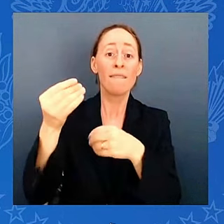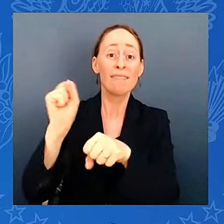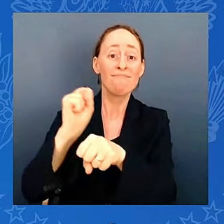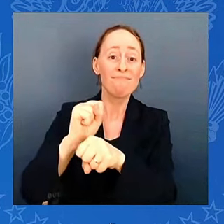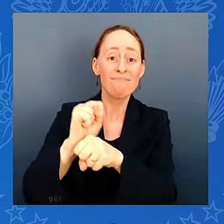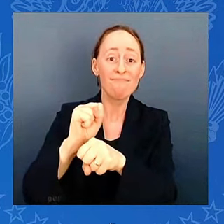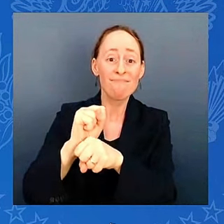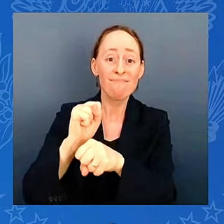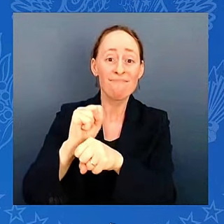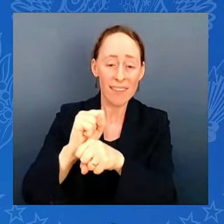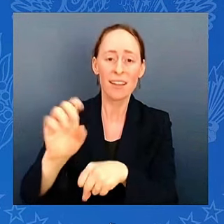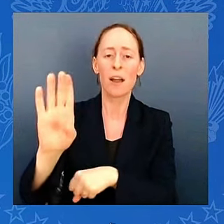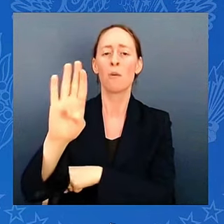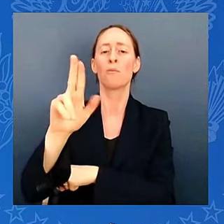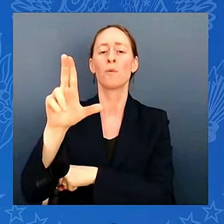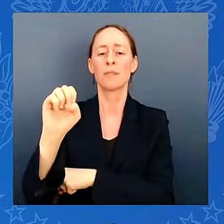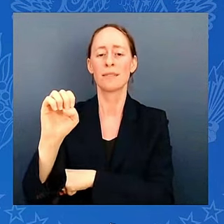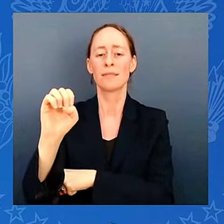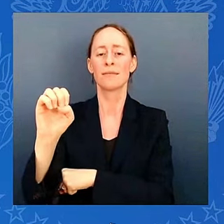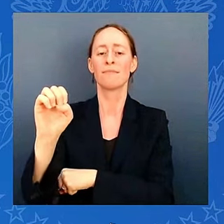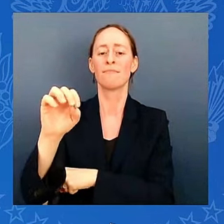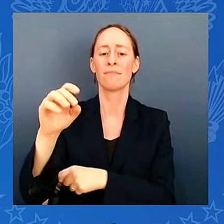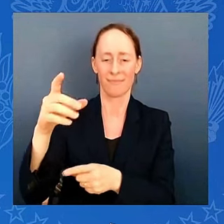and most importantly, these players.